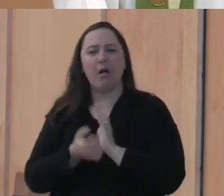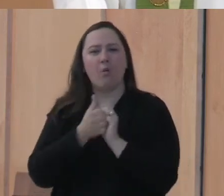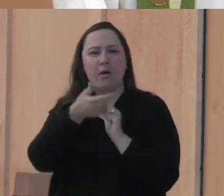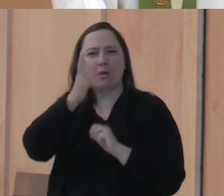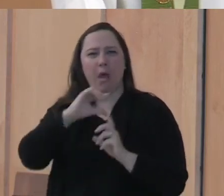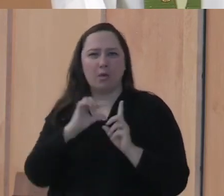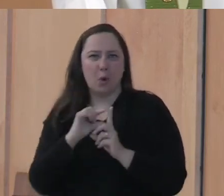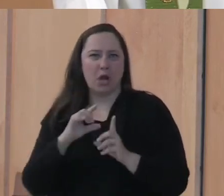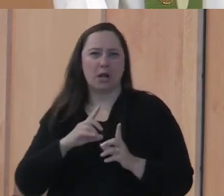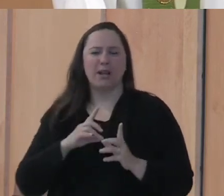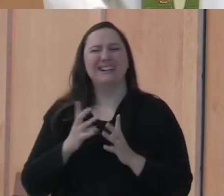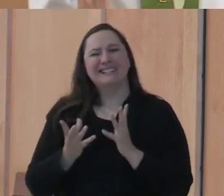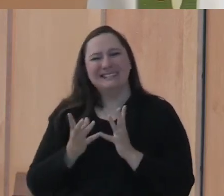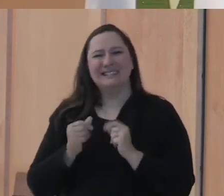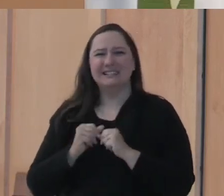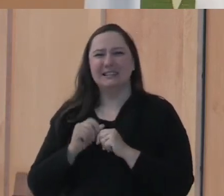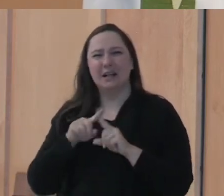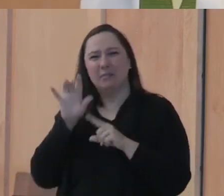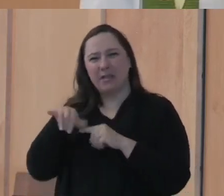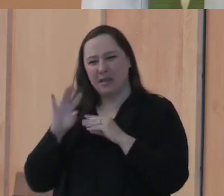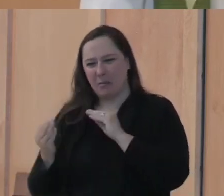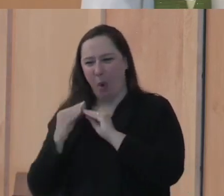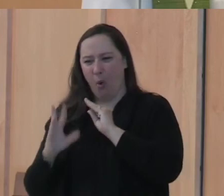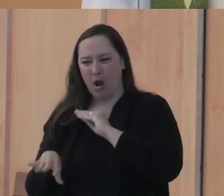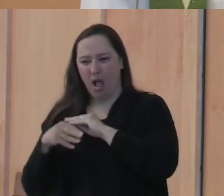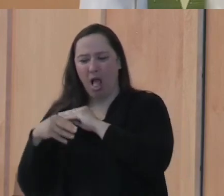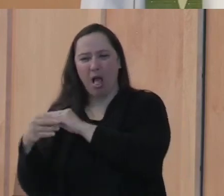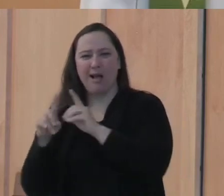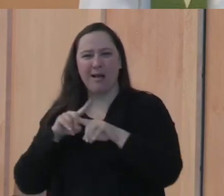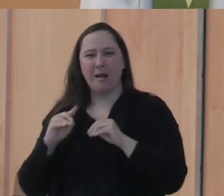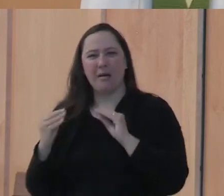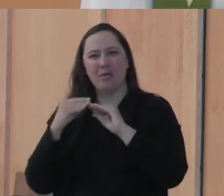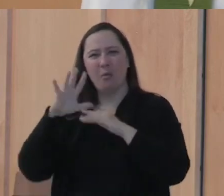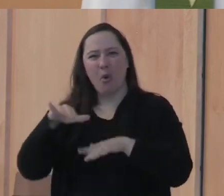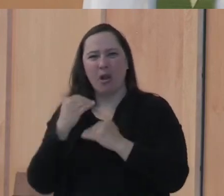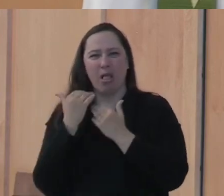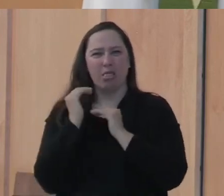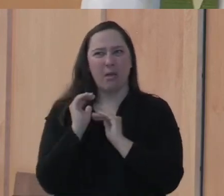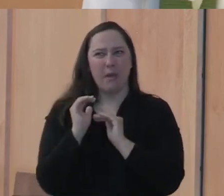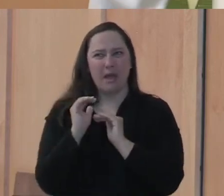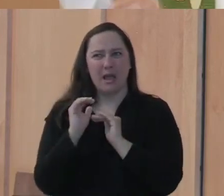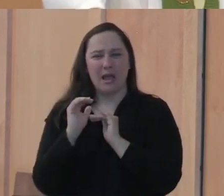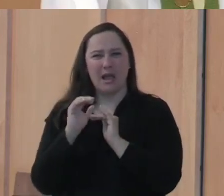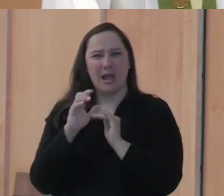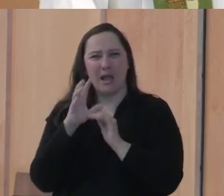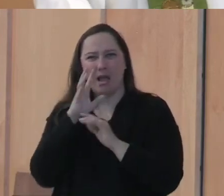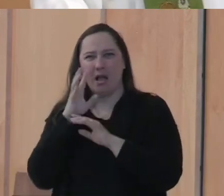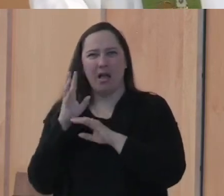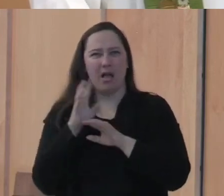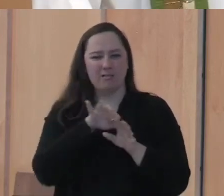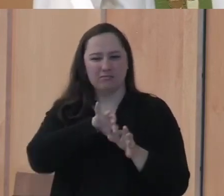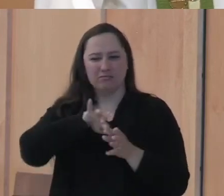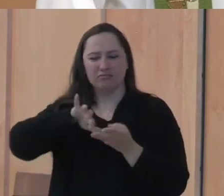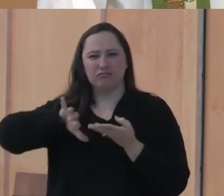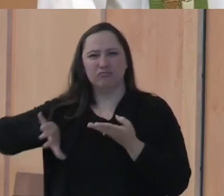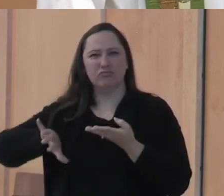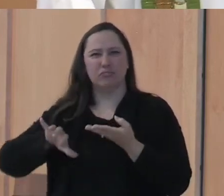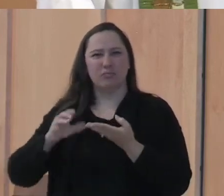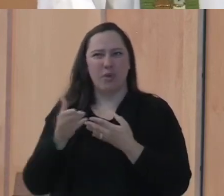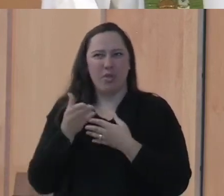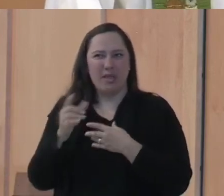in life, the more you actually might constrict and crowd out the thing that really matters,